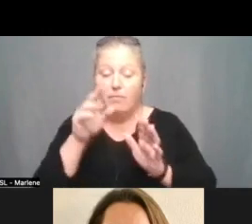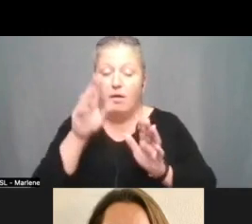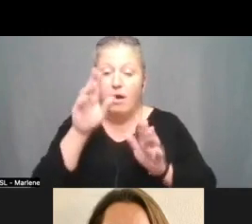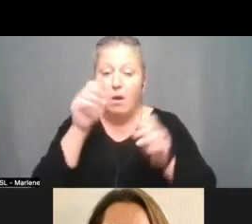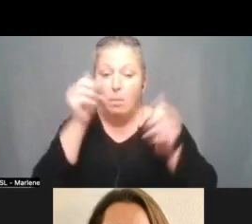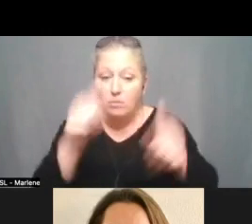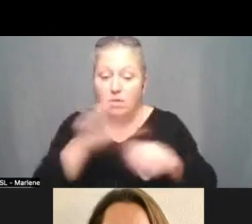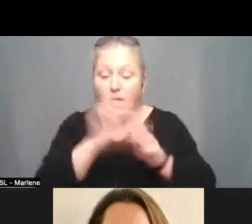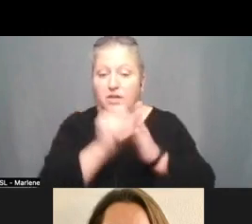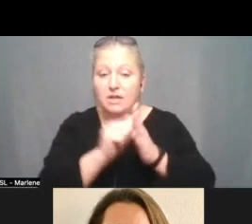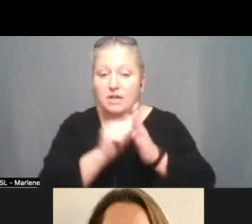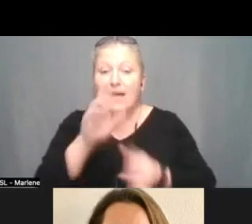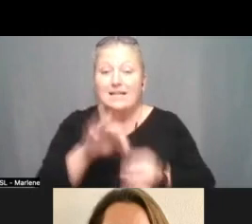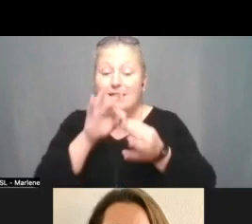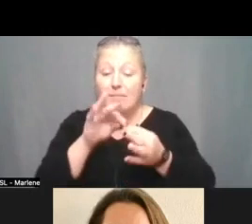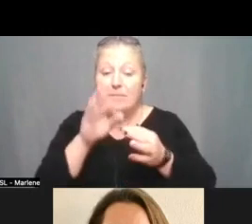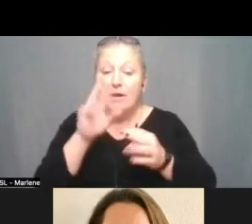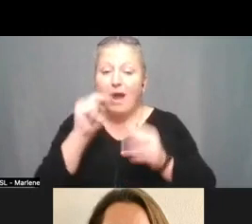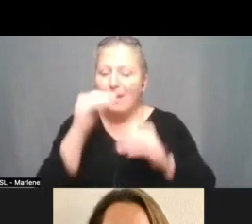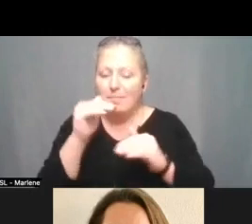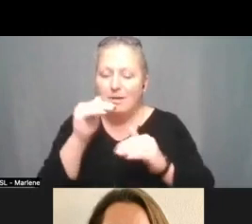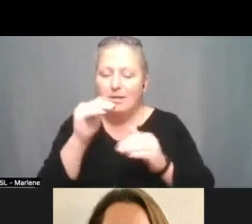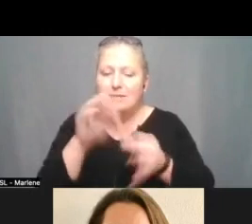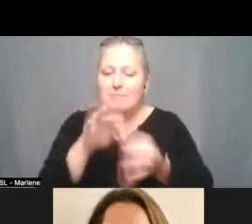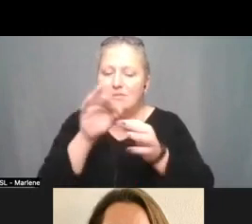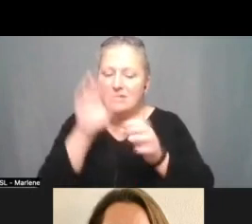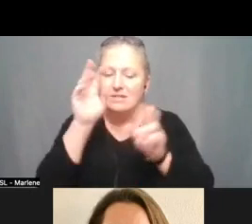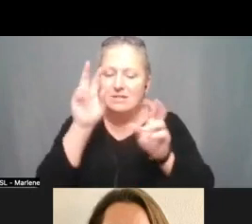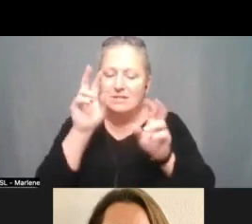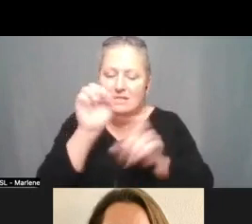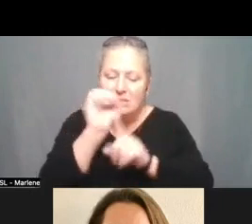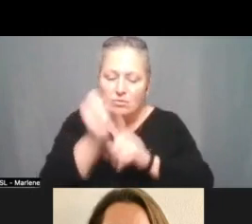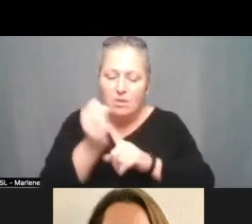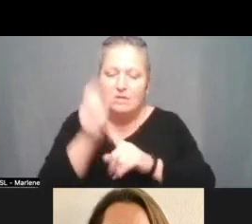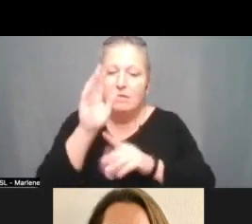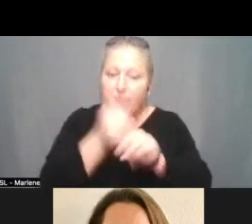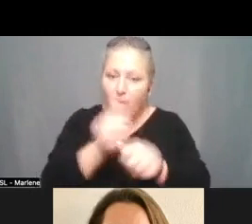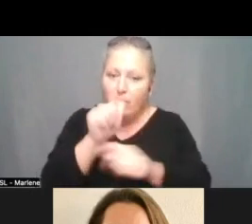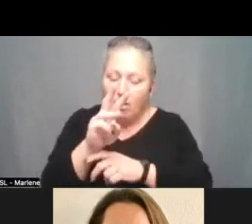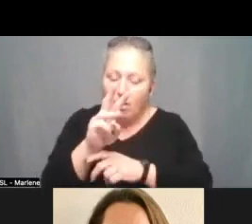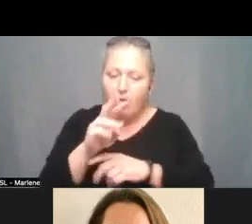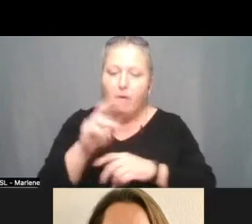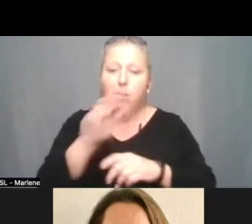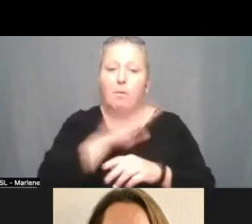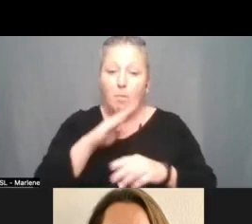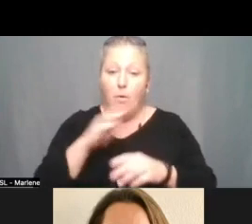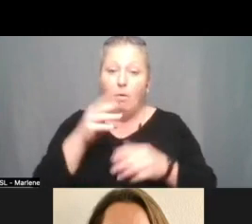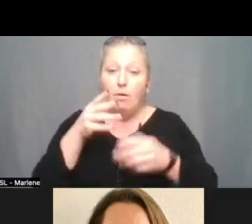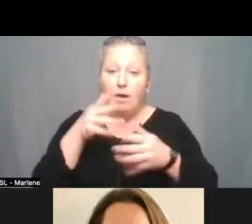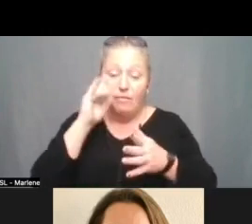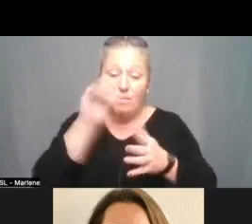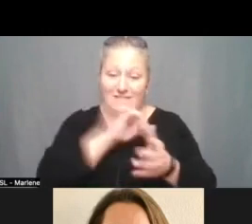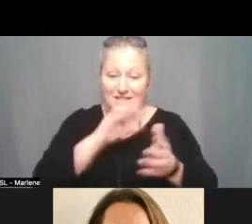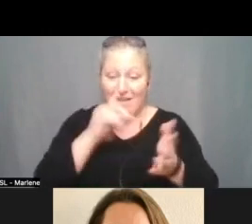circumstances as permitted by law. The Board may refer matters raised in this forum to staff for investigation and or